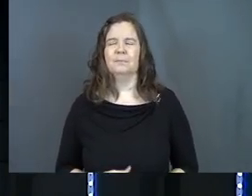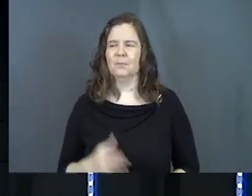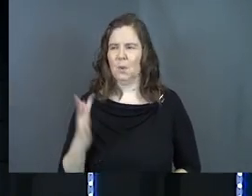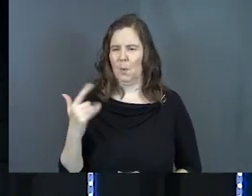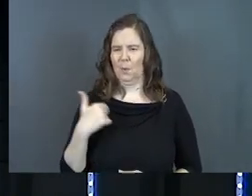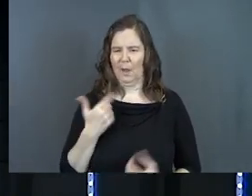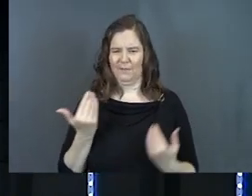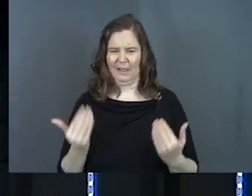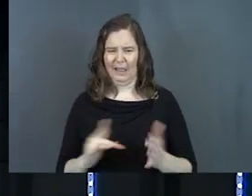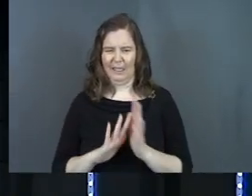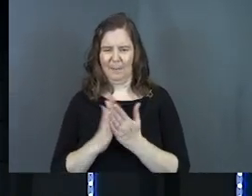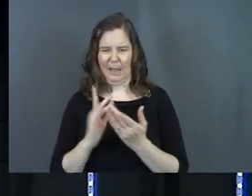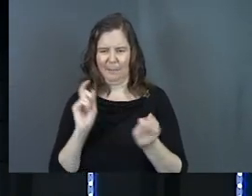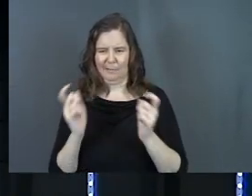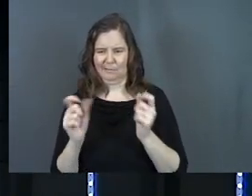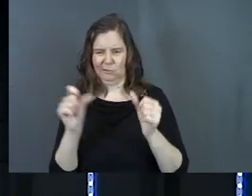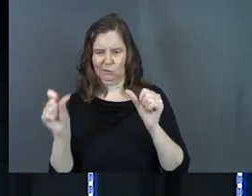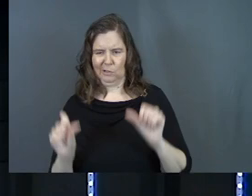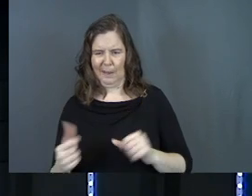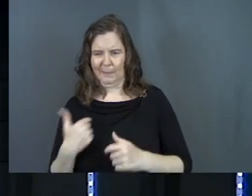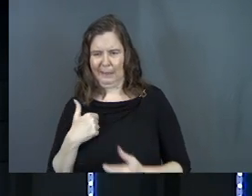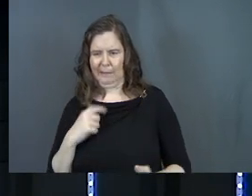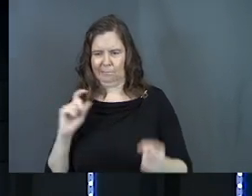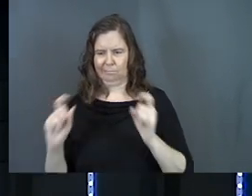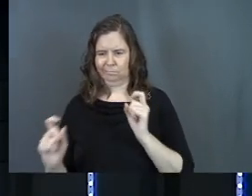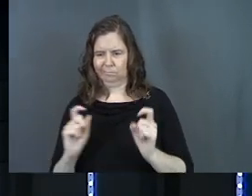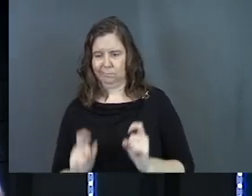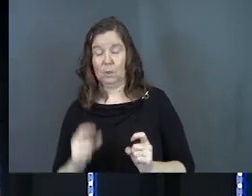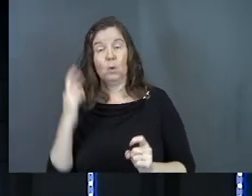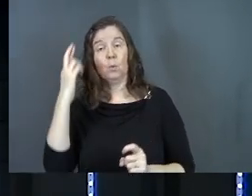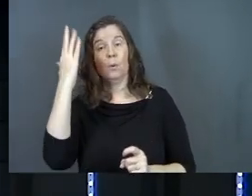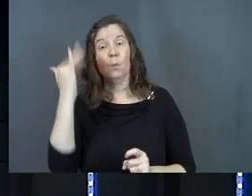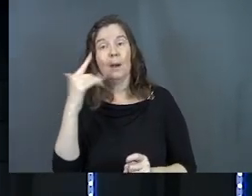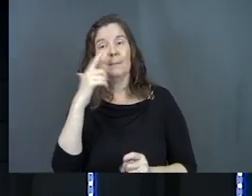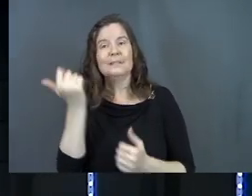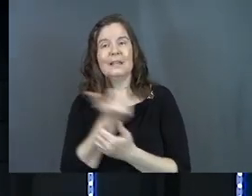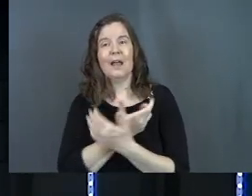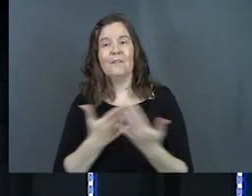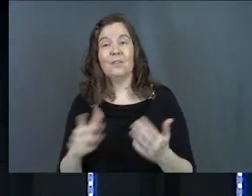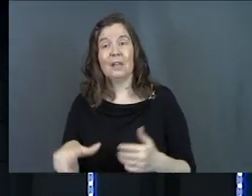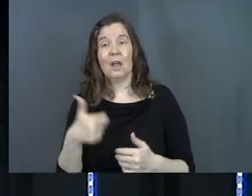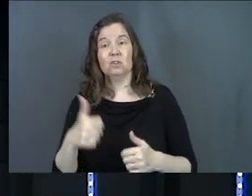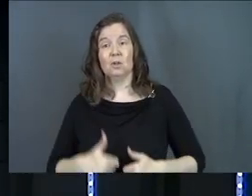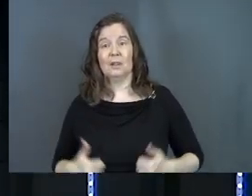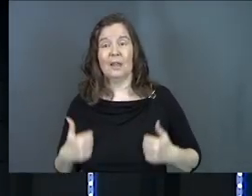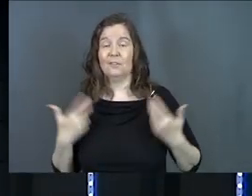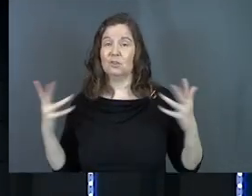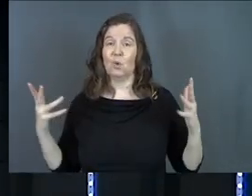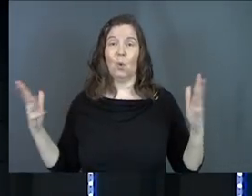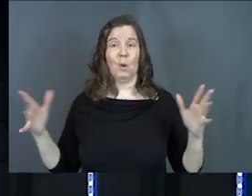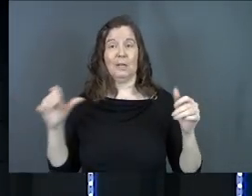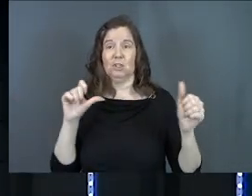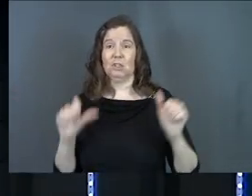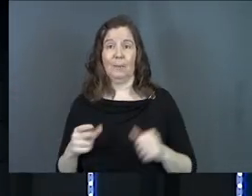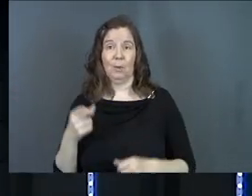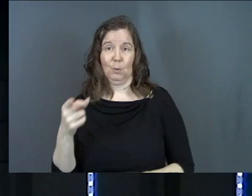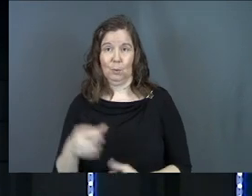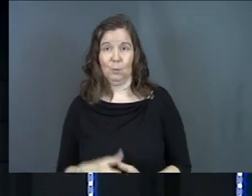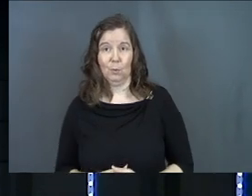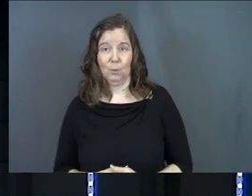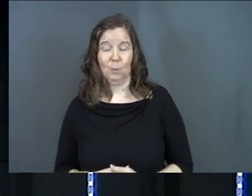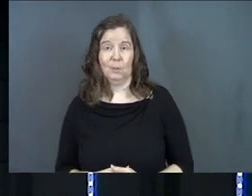Why do I have to let the Bible shape me? And the reason is, is because everything else in your life is already shaping you.